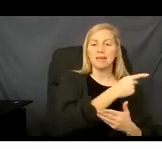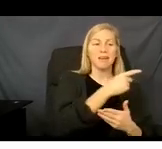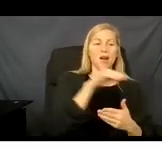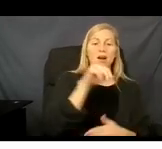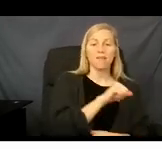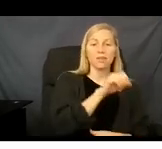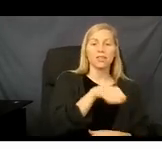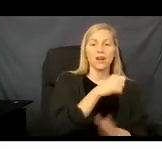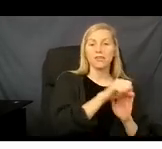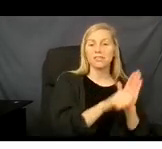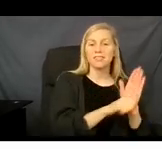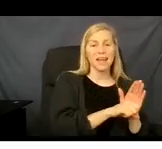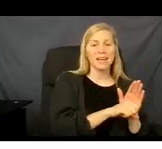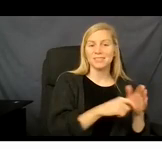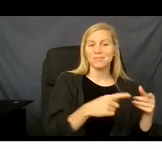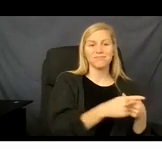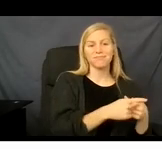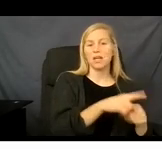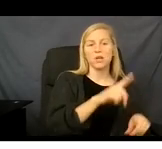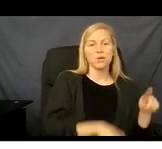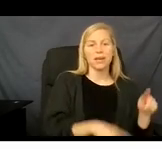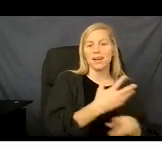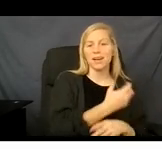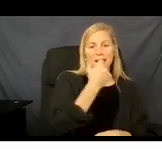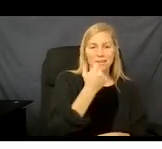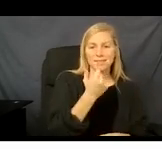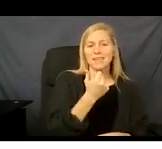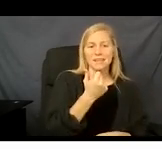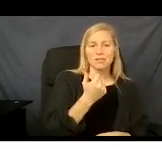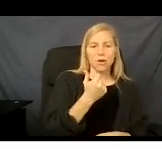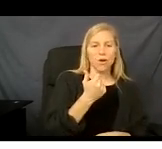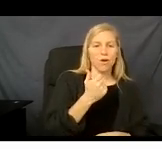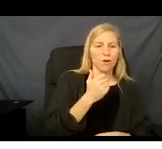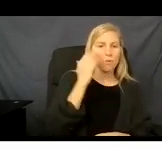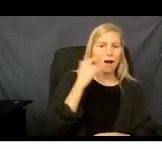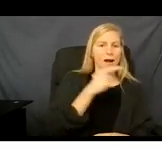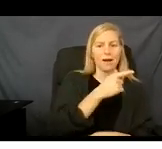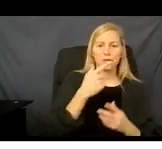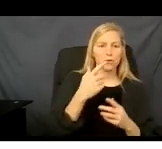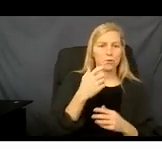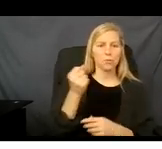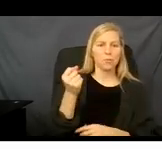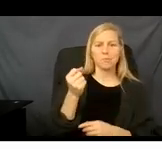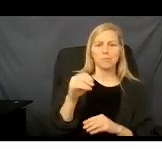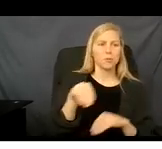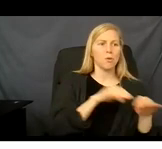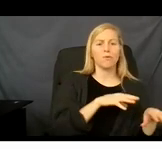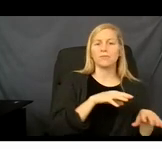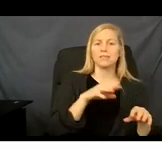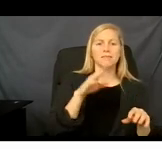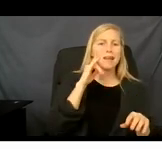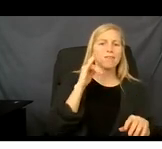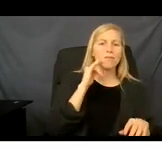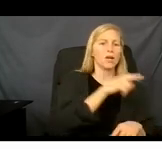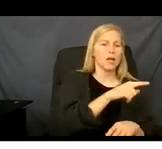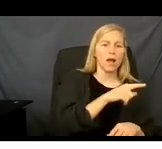state is still seeing you as covered by New York State, they might require that you go back to New York State to cancel your coverage in